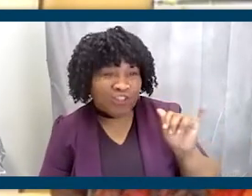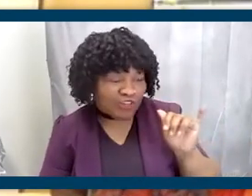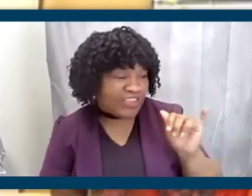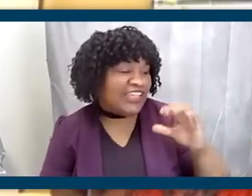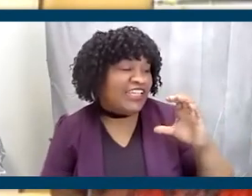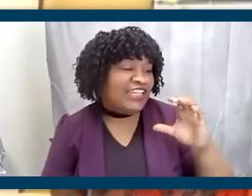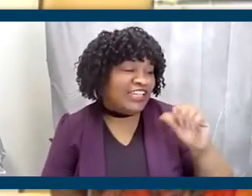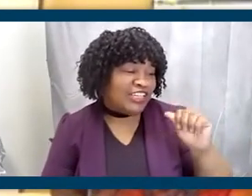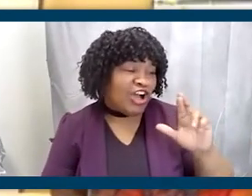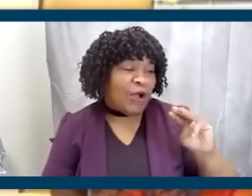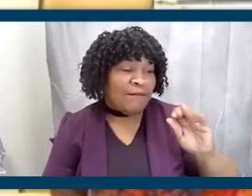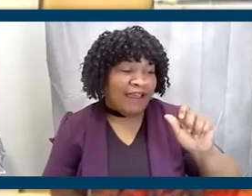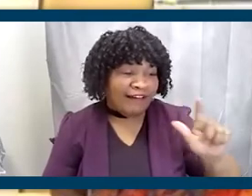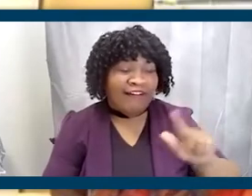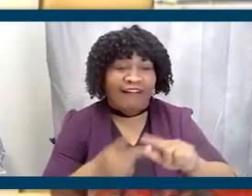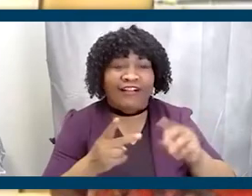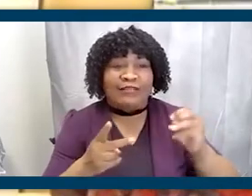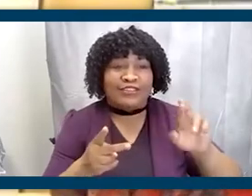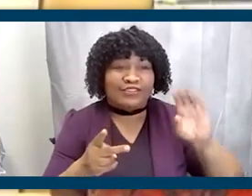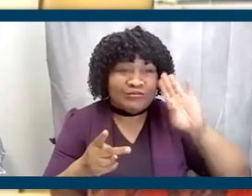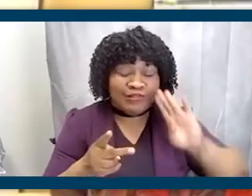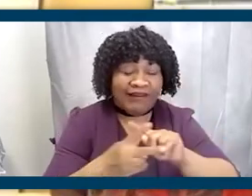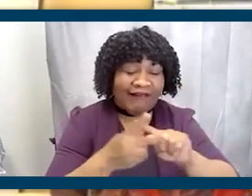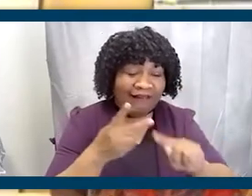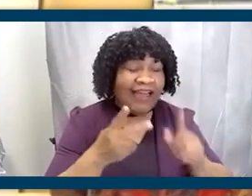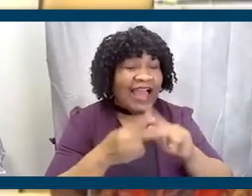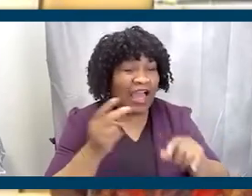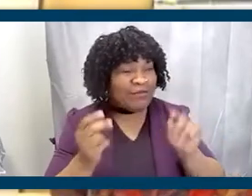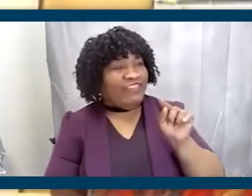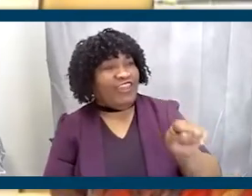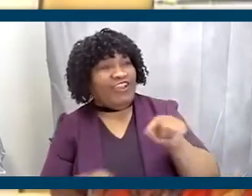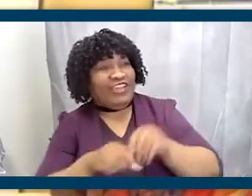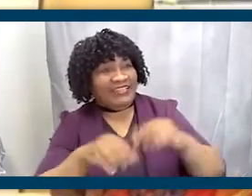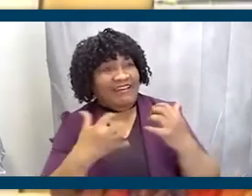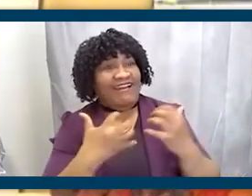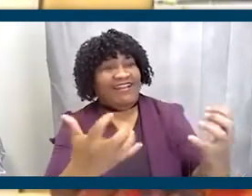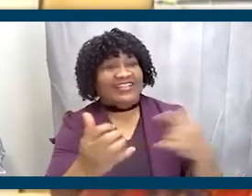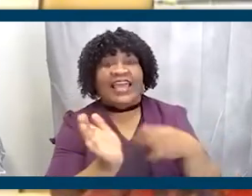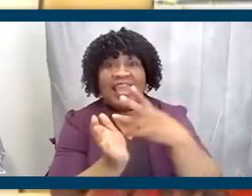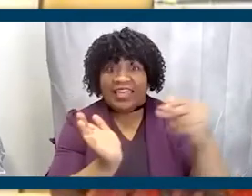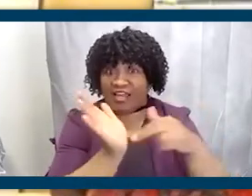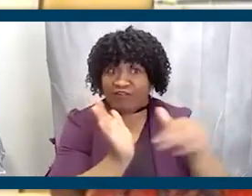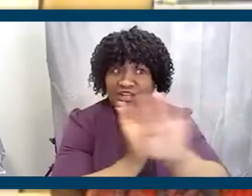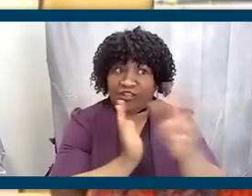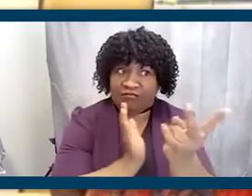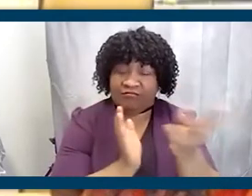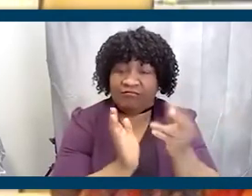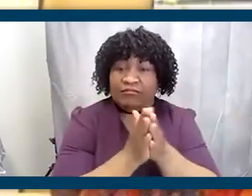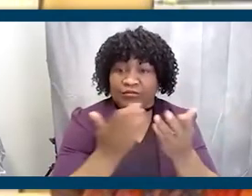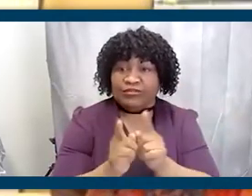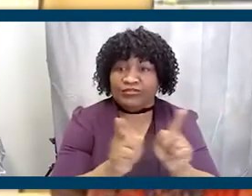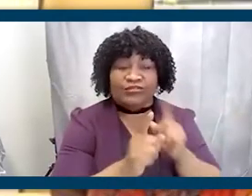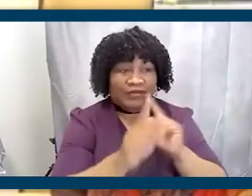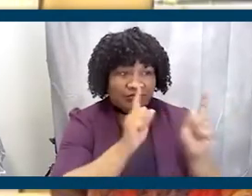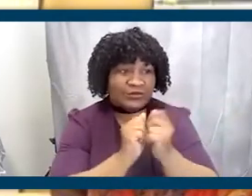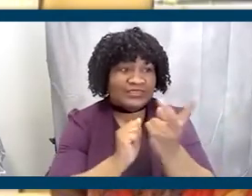and I was in the audience when they presented some things and, and had the opportunity to read their books and to, uh, in dialogue with